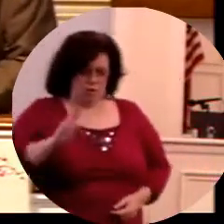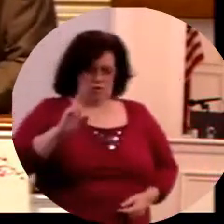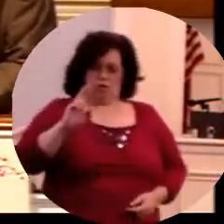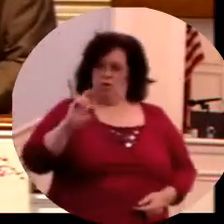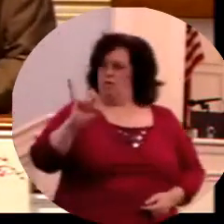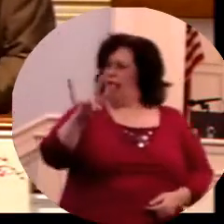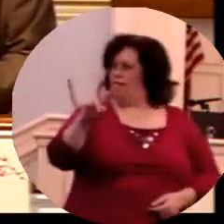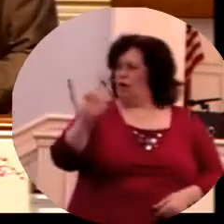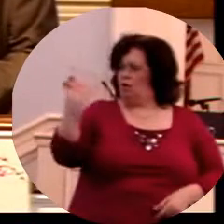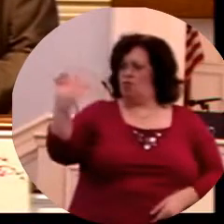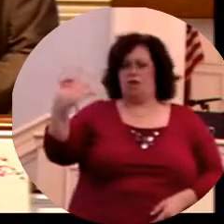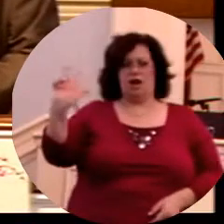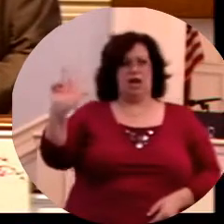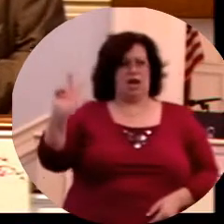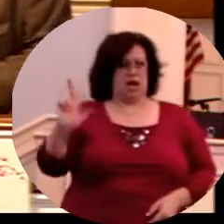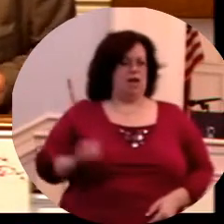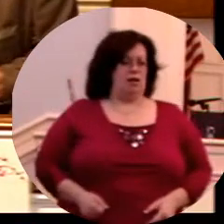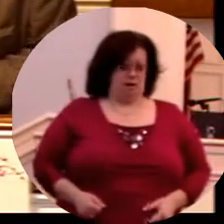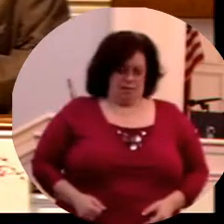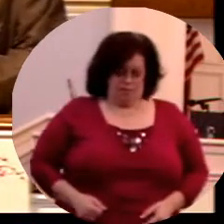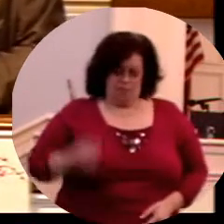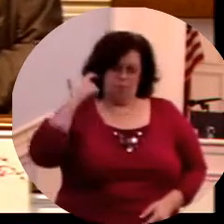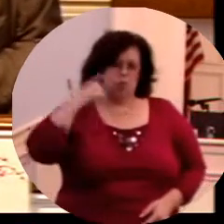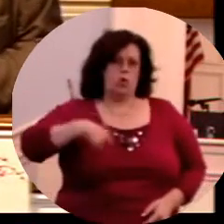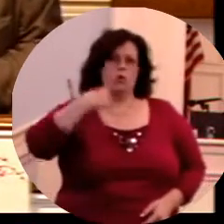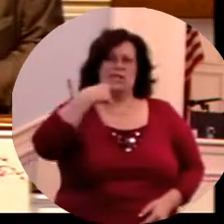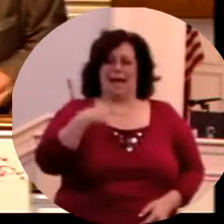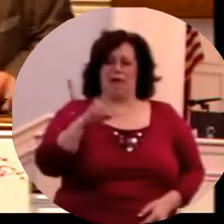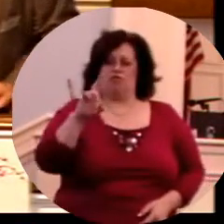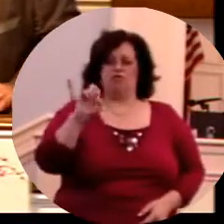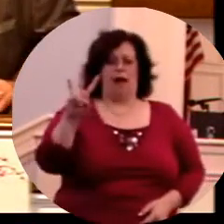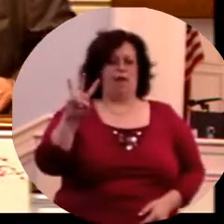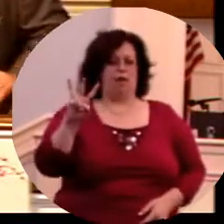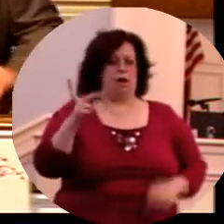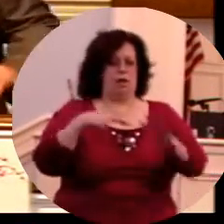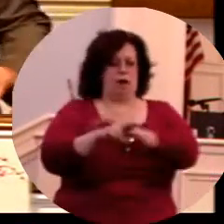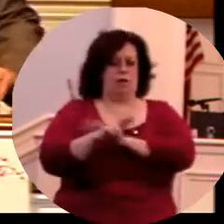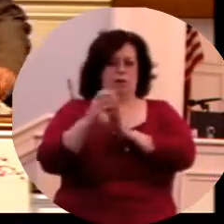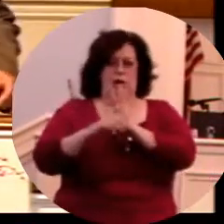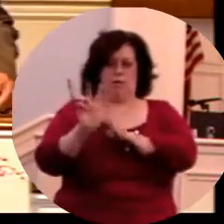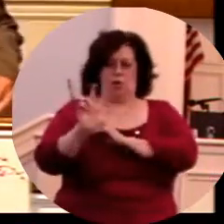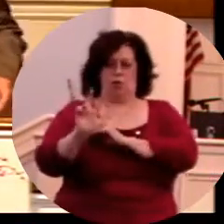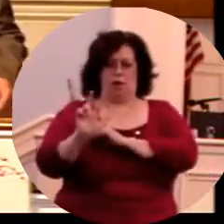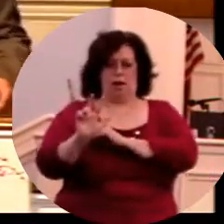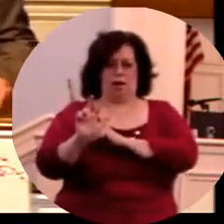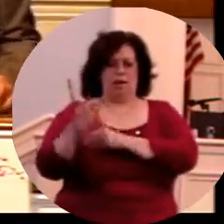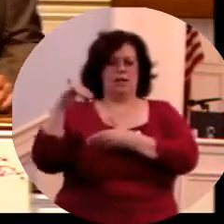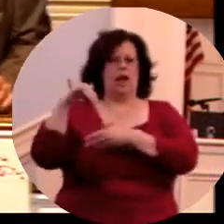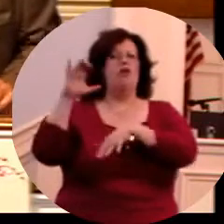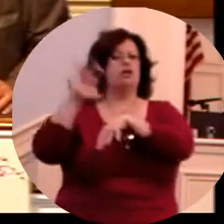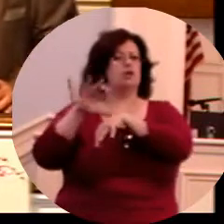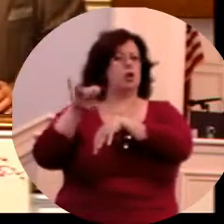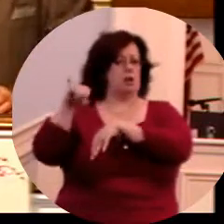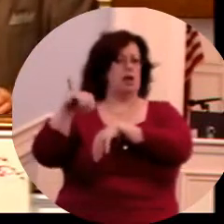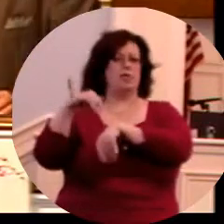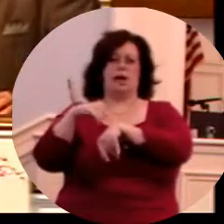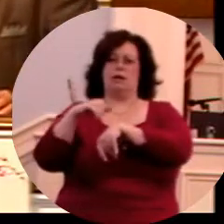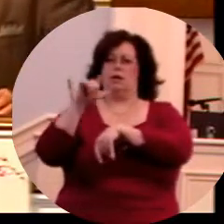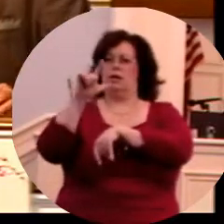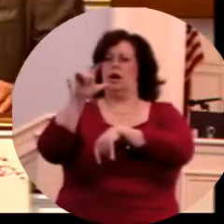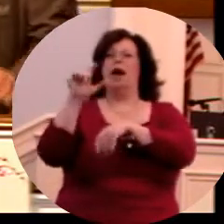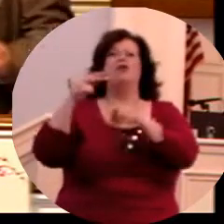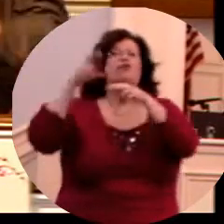number 3, and notice, please, what the Bible said in Revelation 3 when we look at the church of